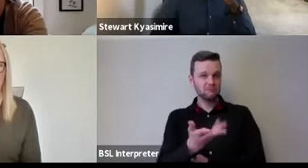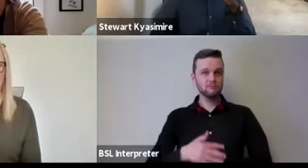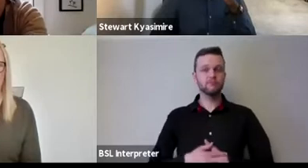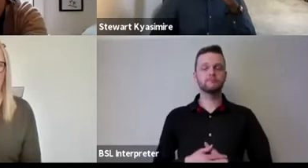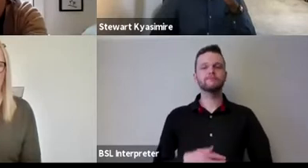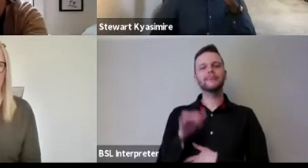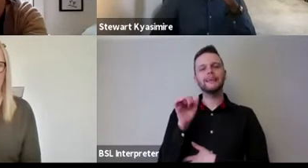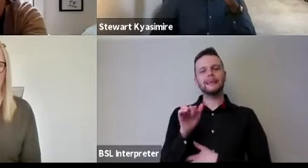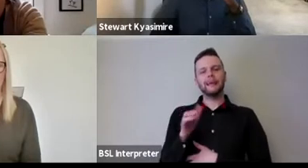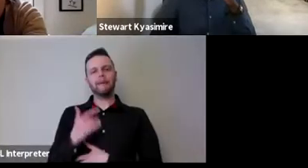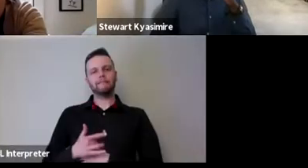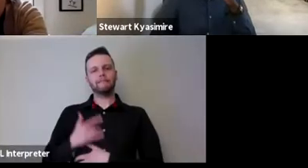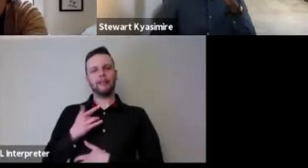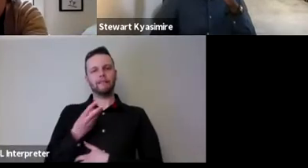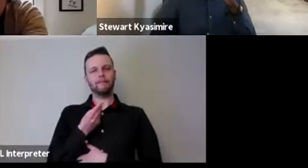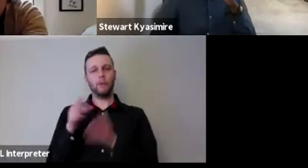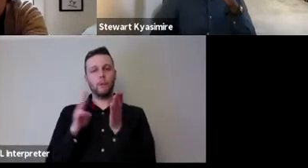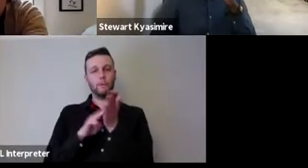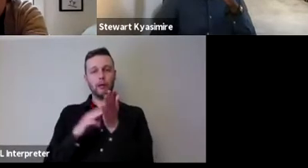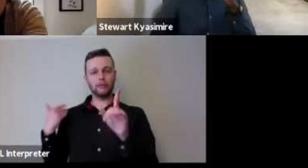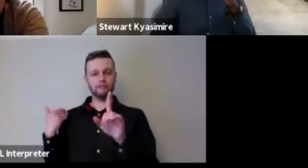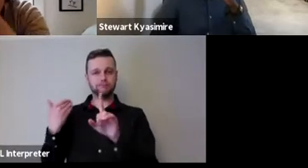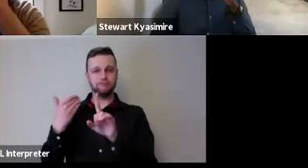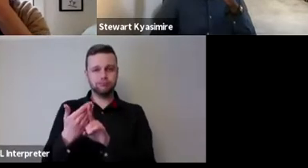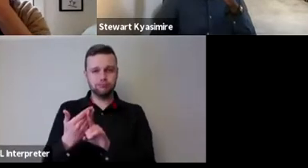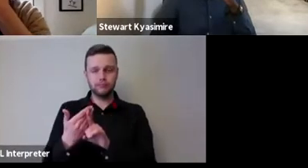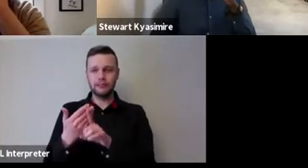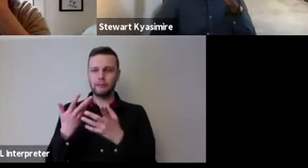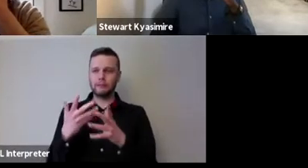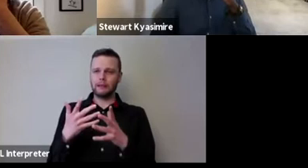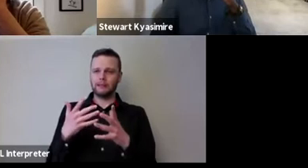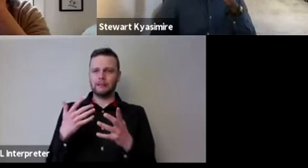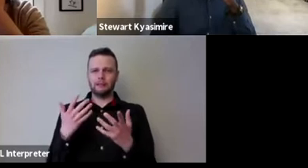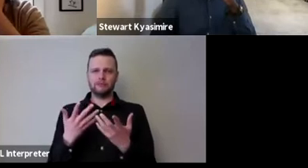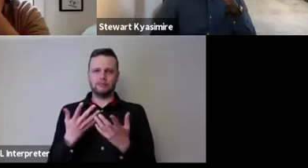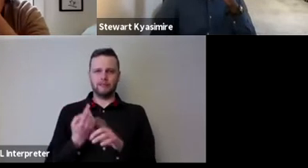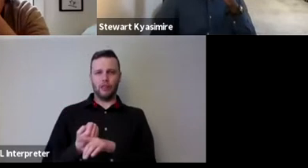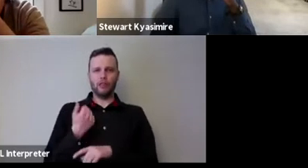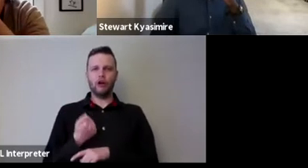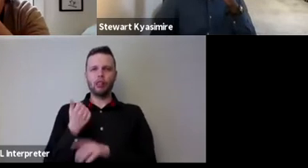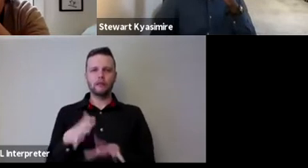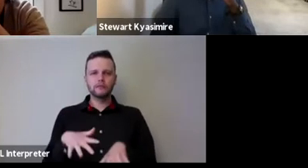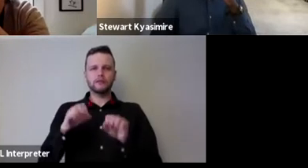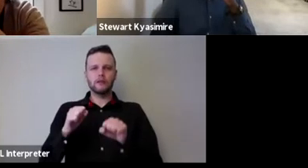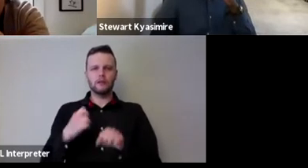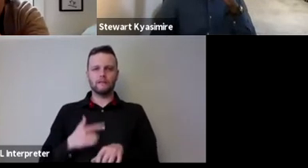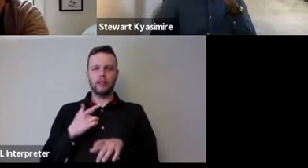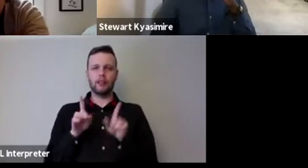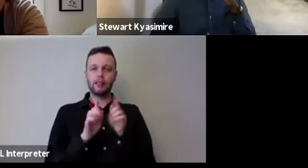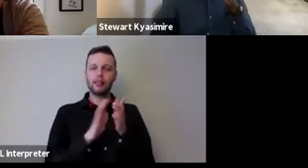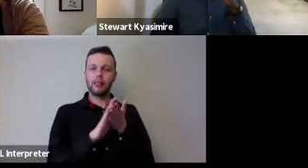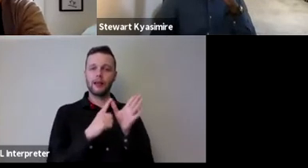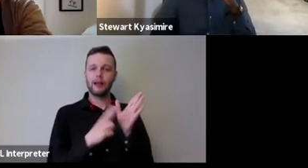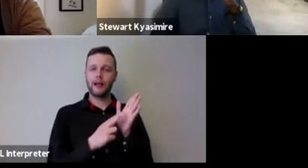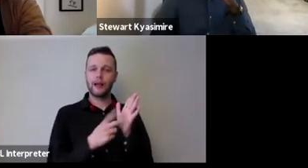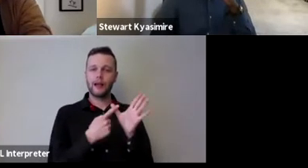for me the past a few months has been a bit of an evolving picture I certainly I think the early early stages of it very much like Hannah I was in a state of